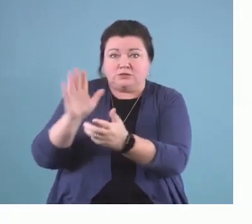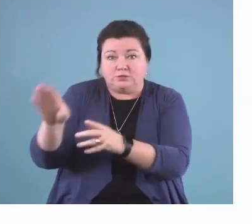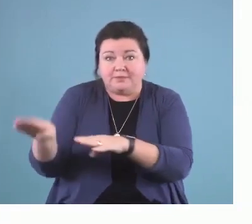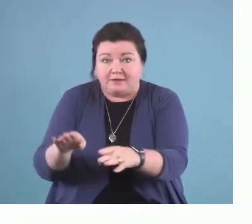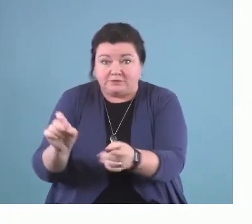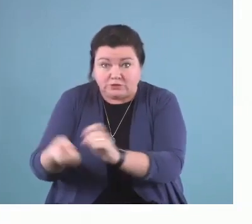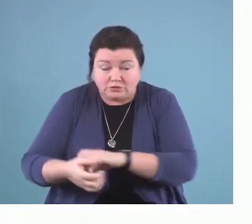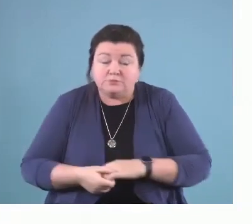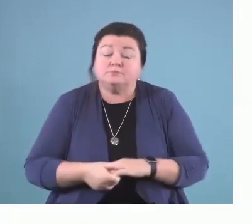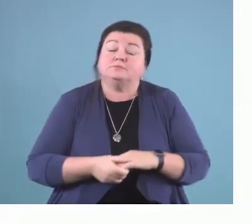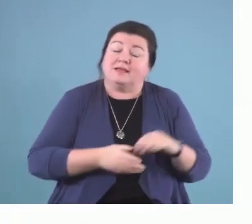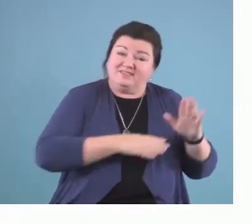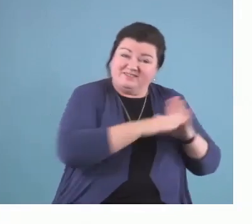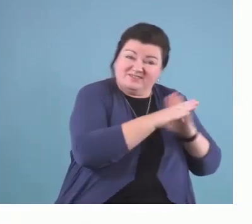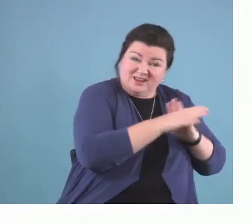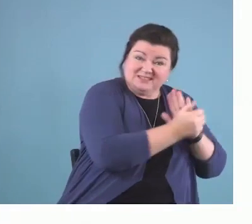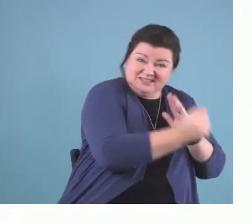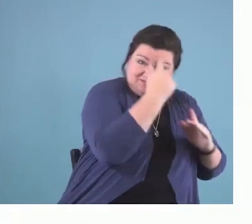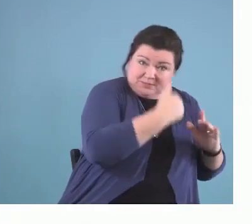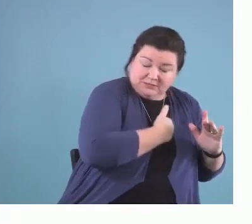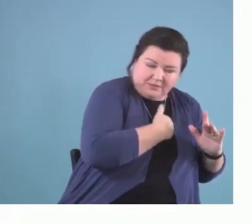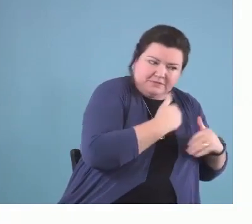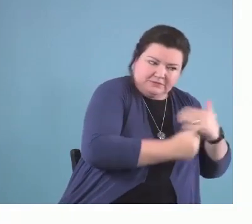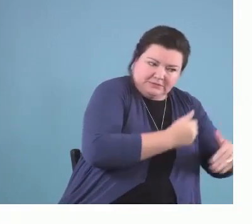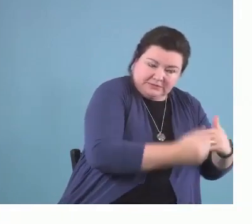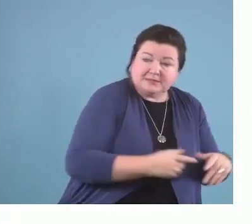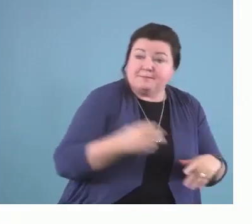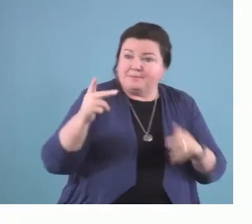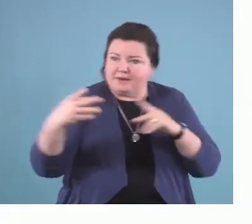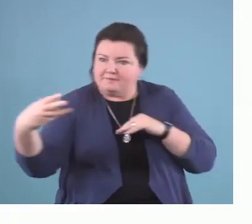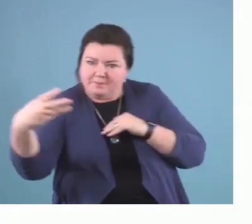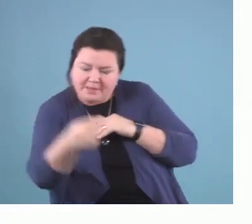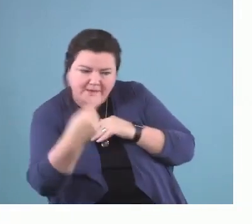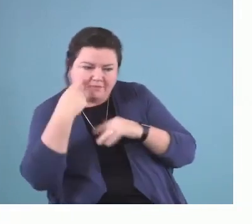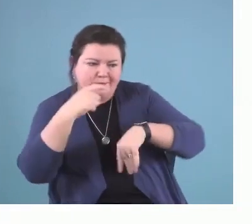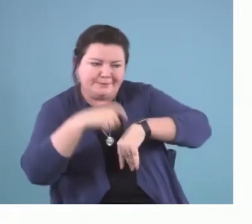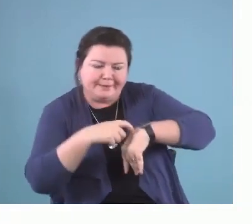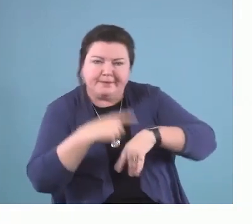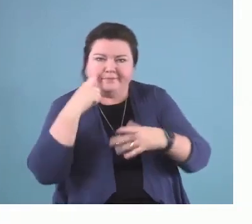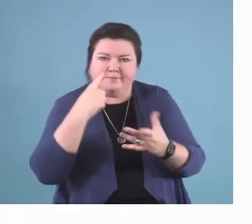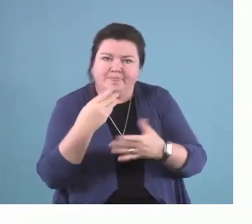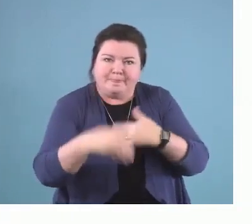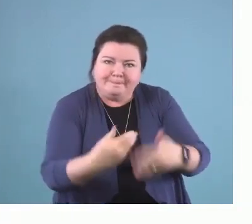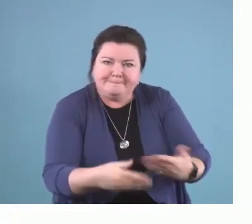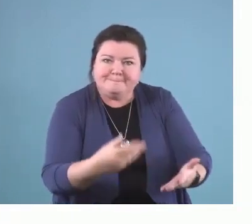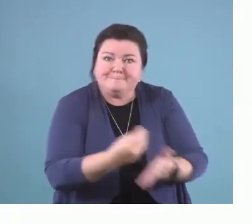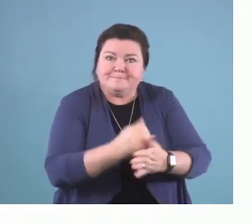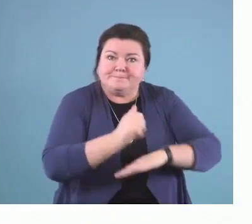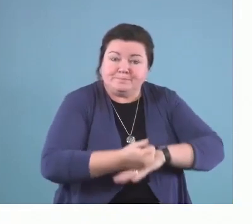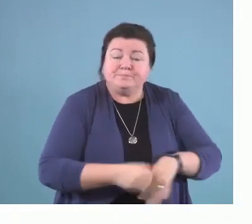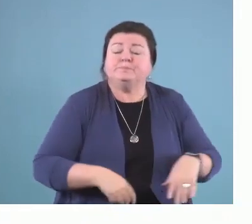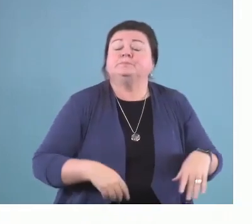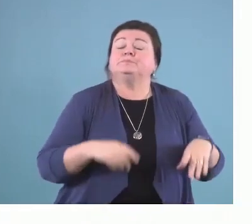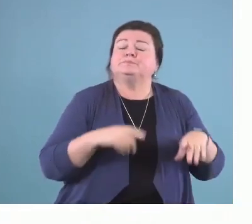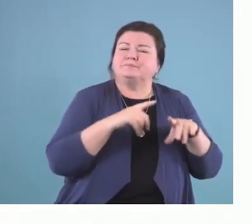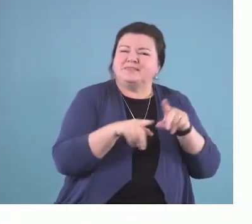time, and you know, people have to pay for that time and pay for the money. So, it's important that we think